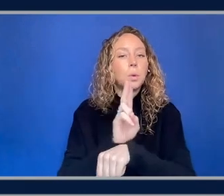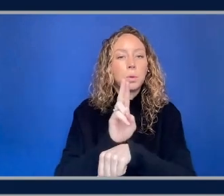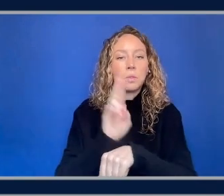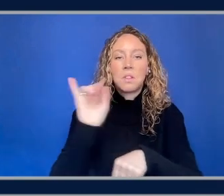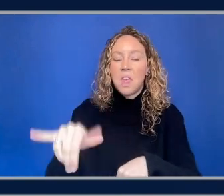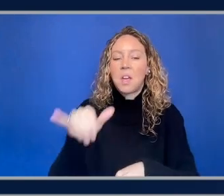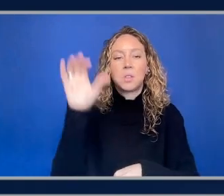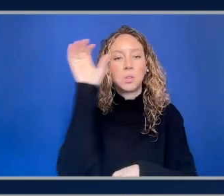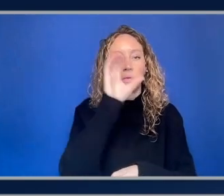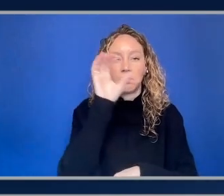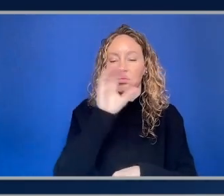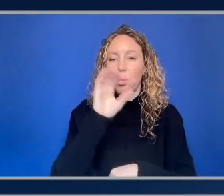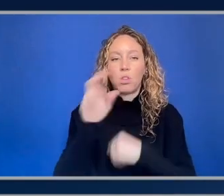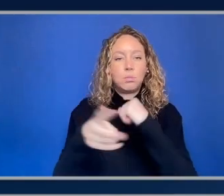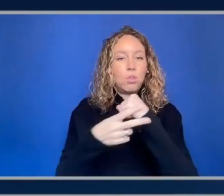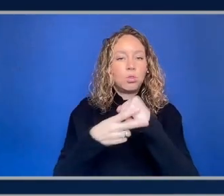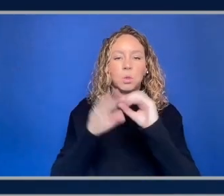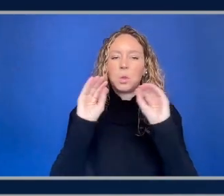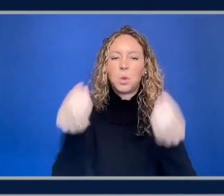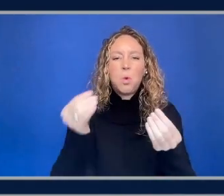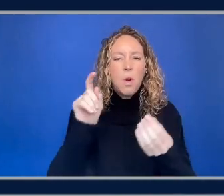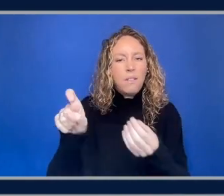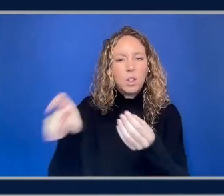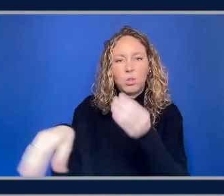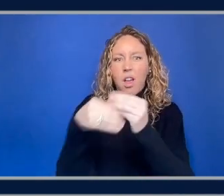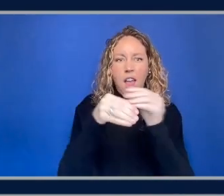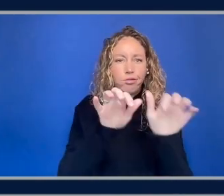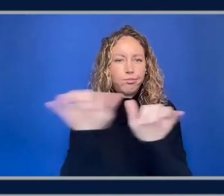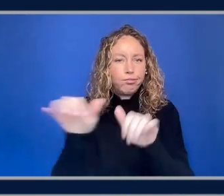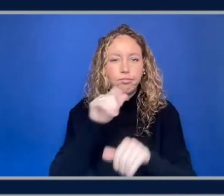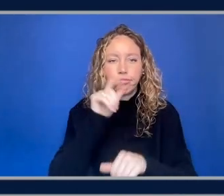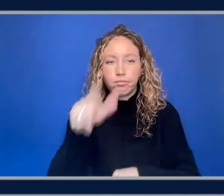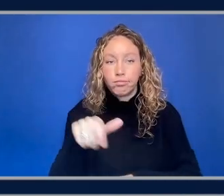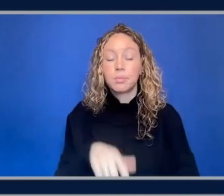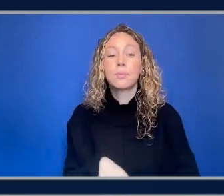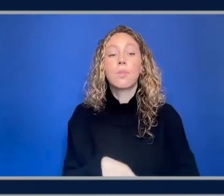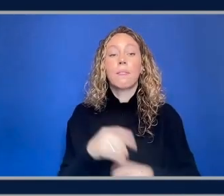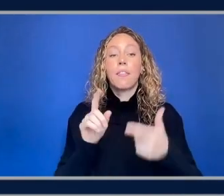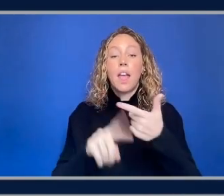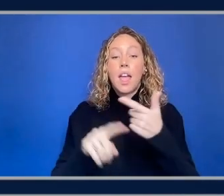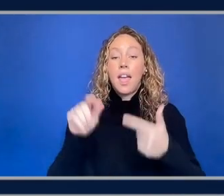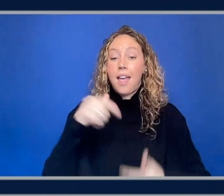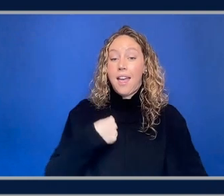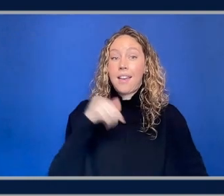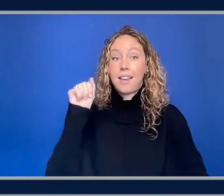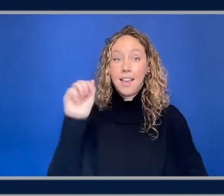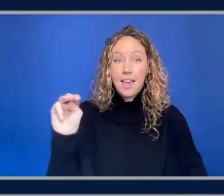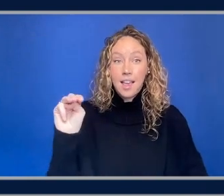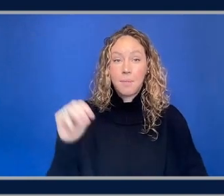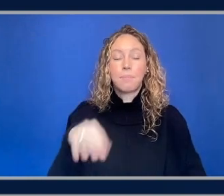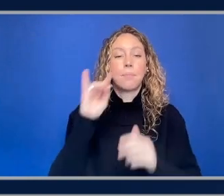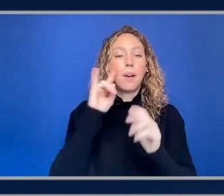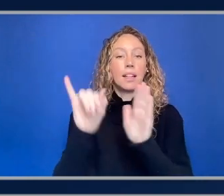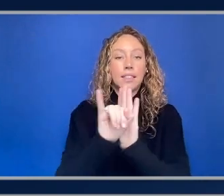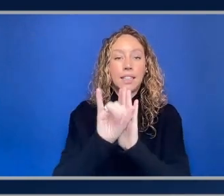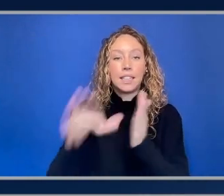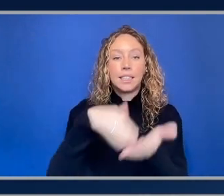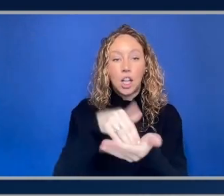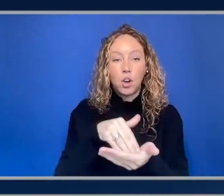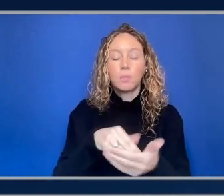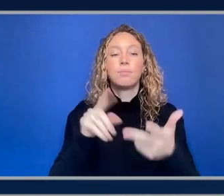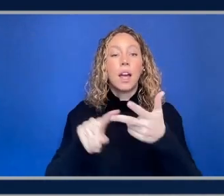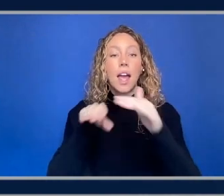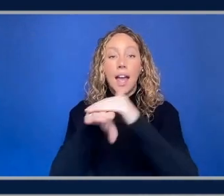browser component as is no configuration needed amazing um and if you have I am identity center and s3 access grants we have a function